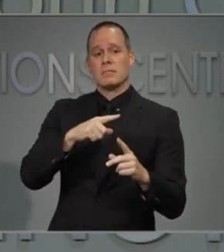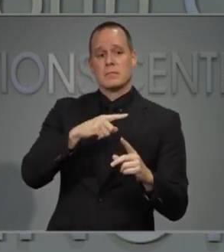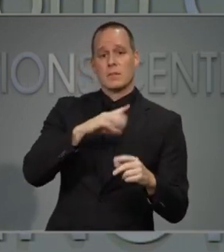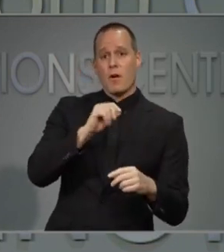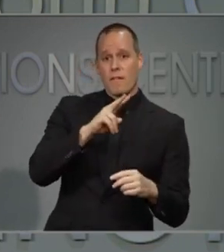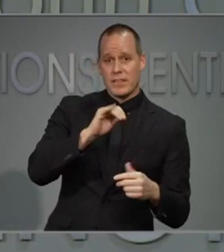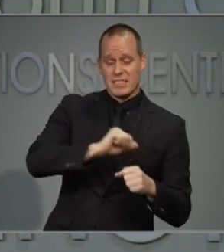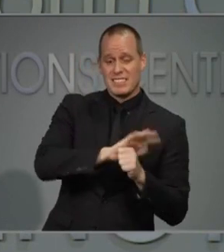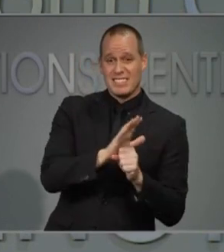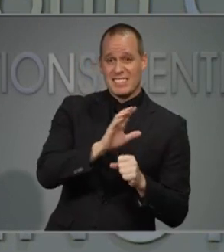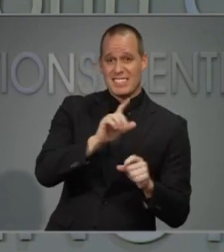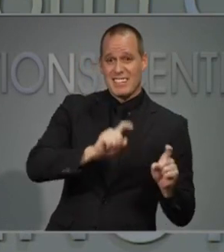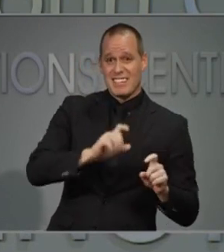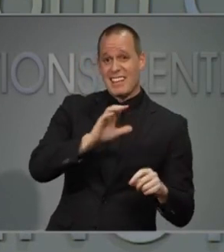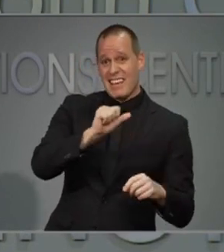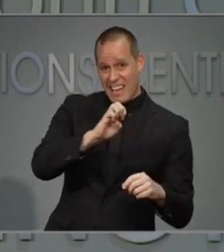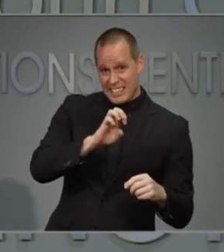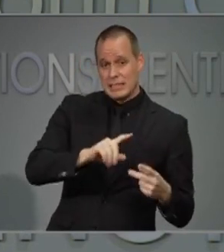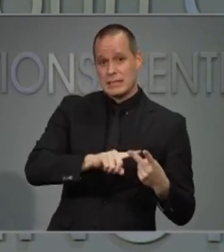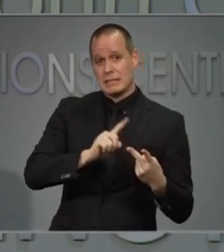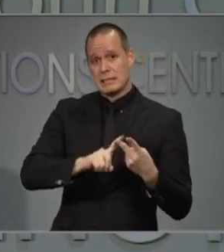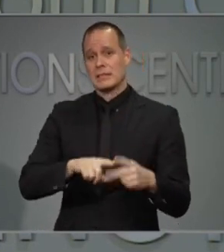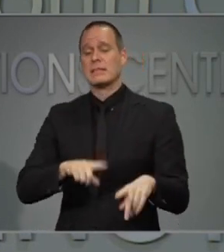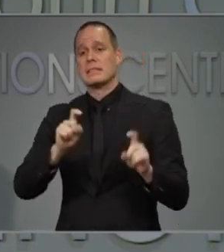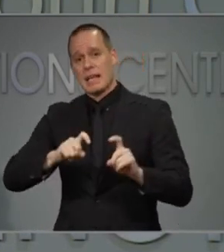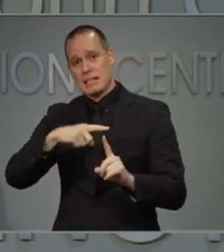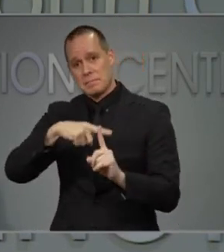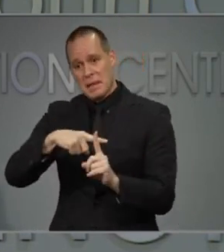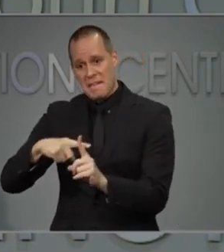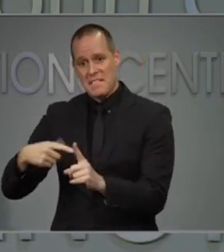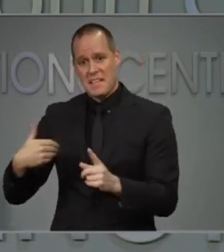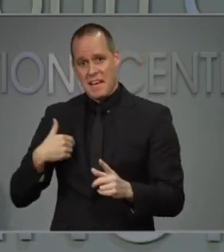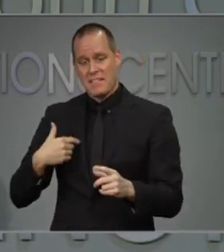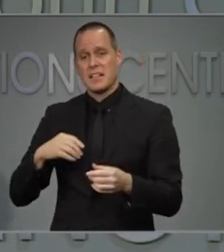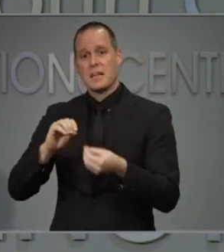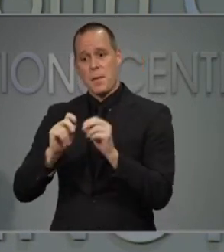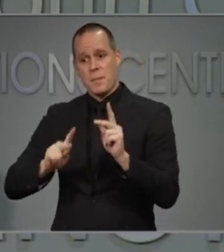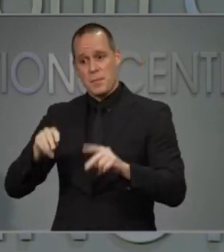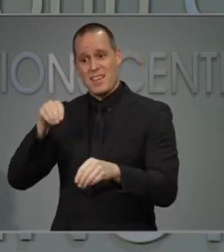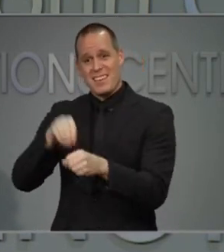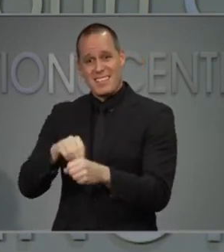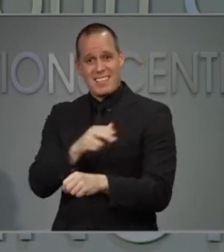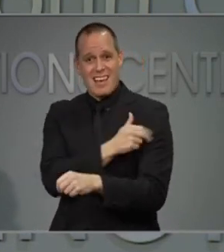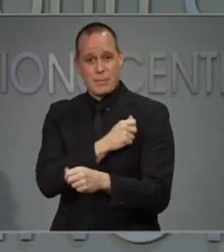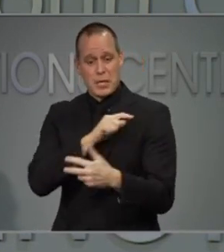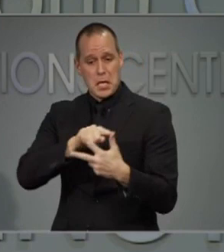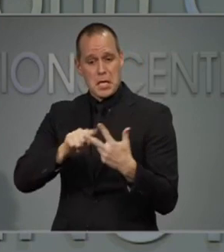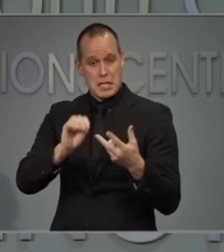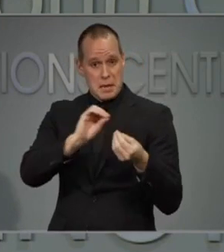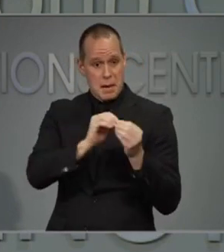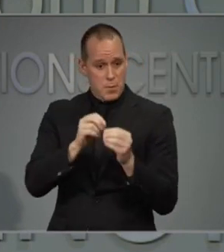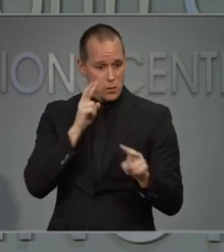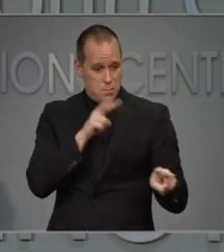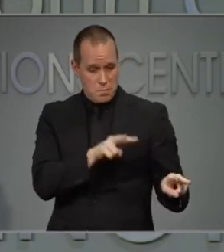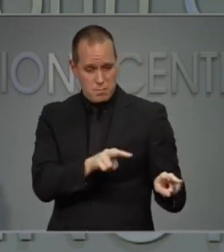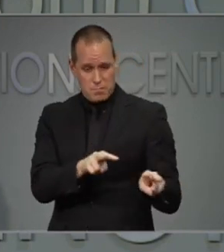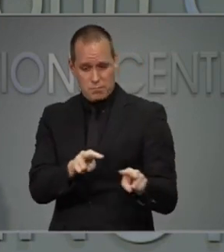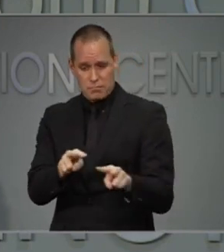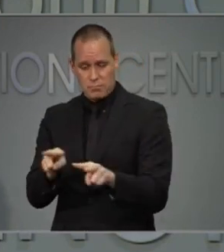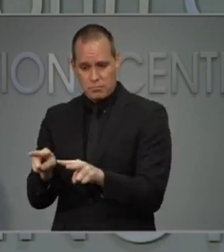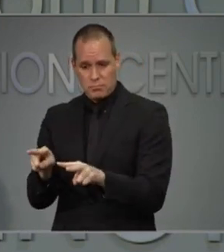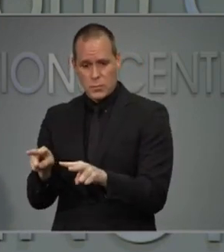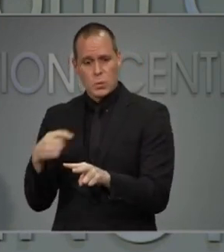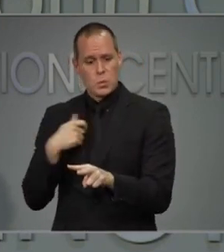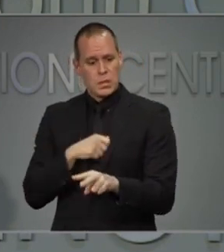numbers of people in the hospital. Those are some of the indicators that show us how we're doing in our